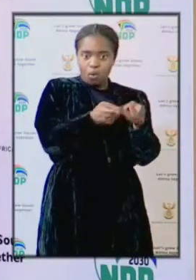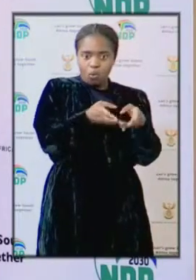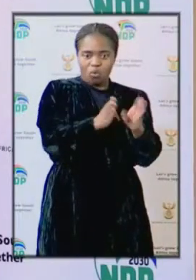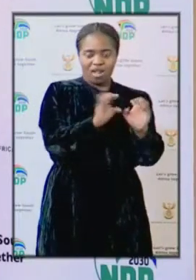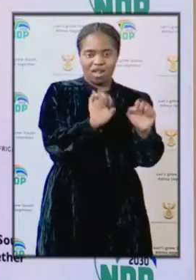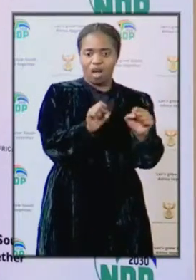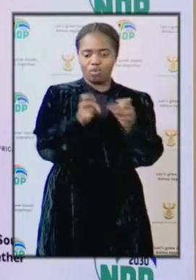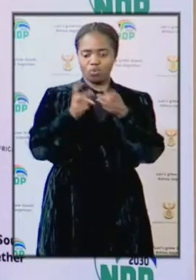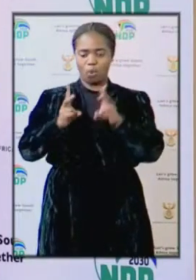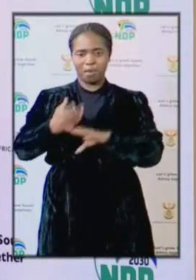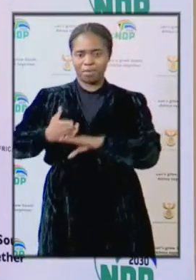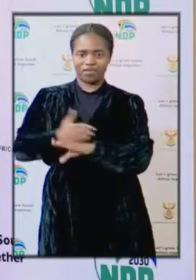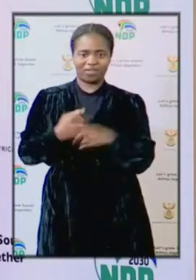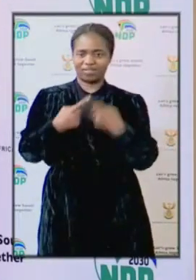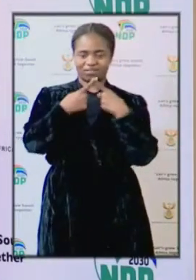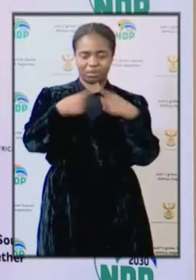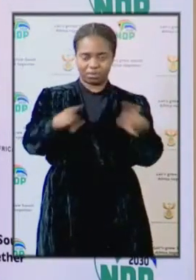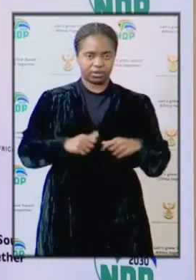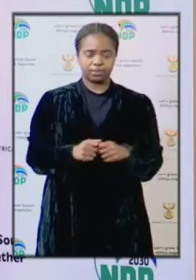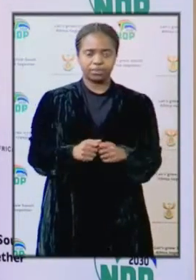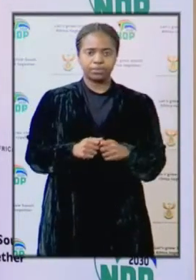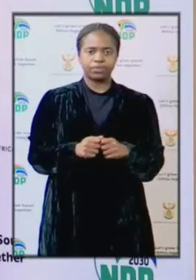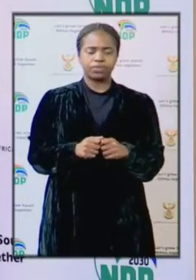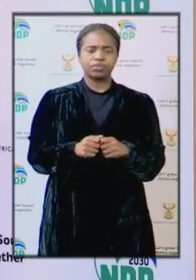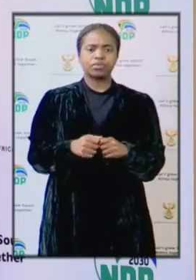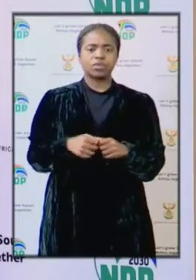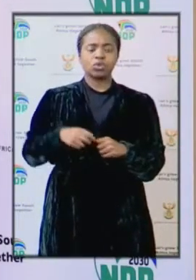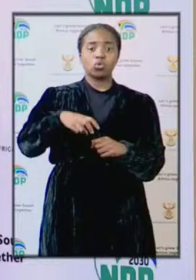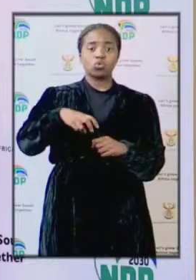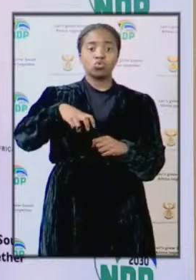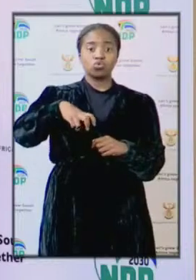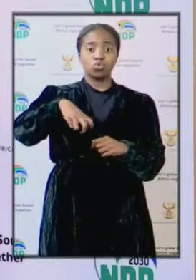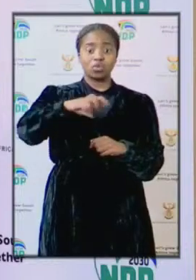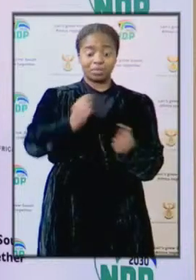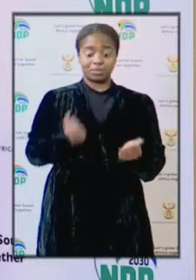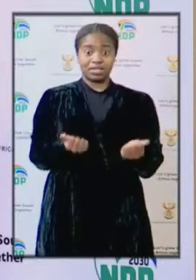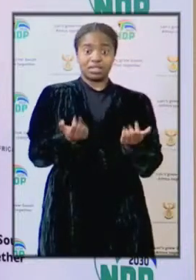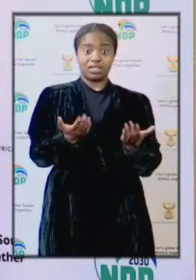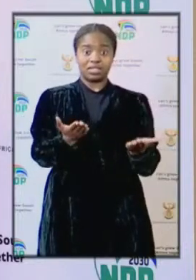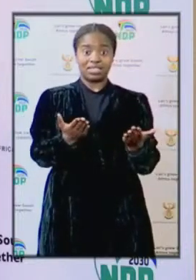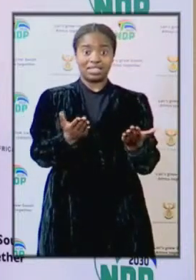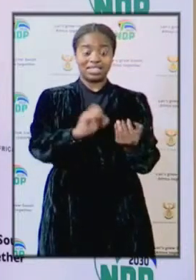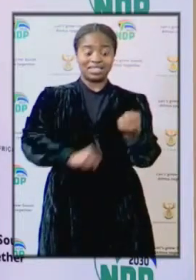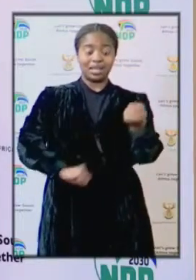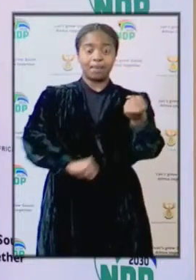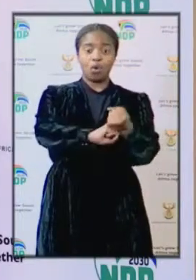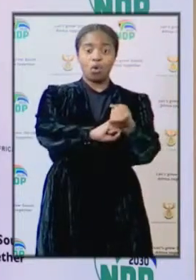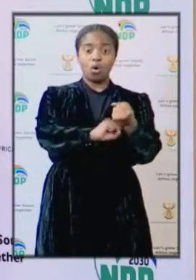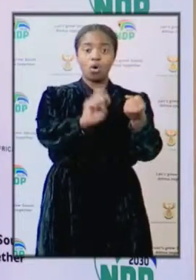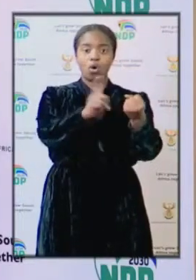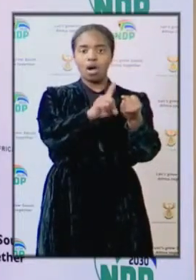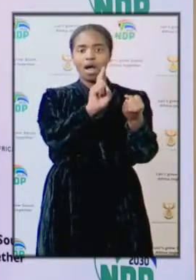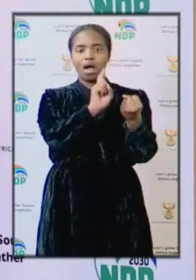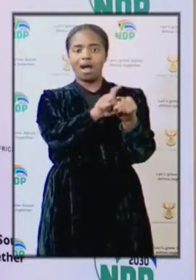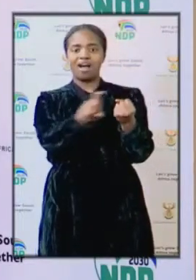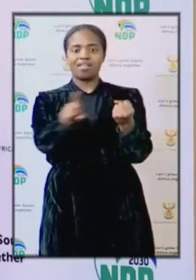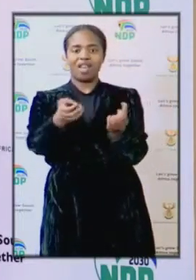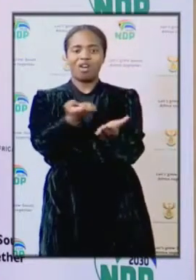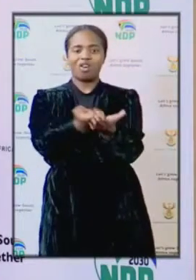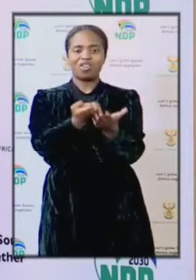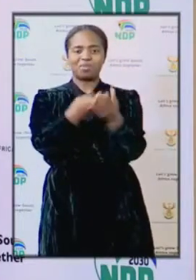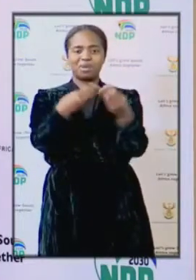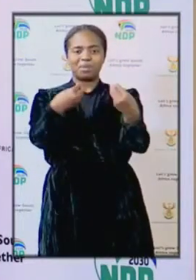Tourism services support, sorry, tourism services supports other economic sectors.